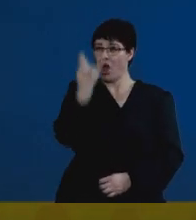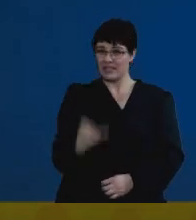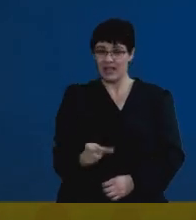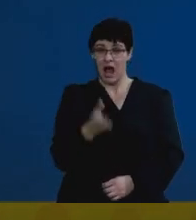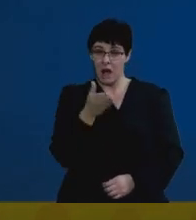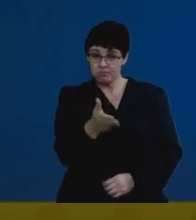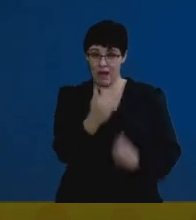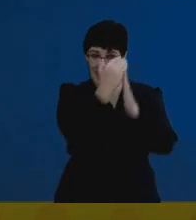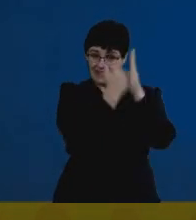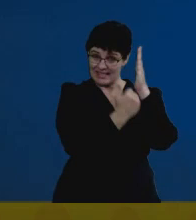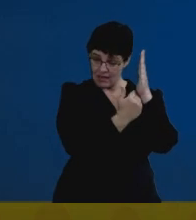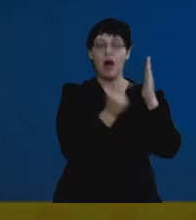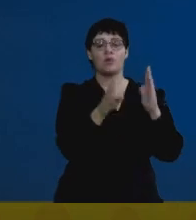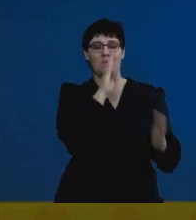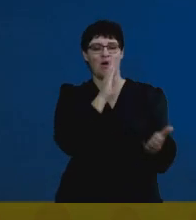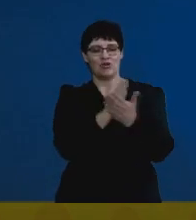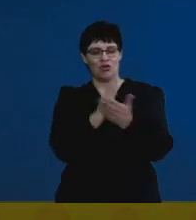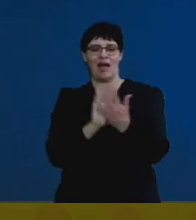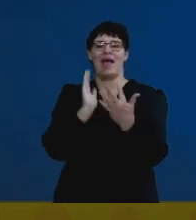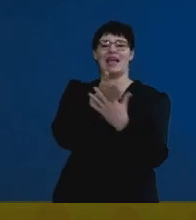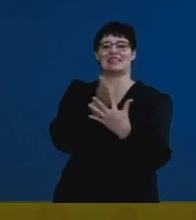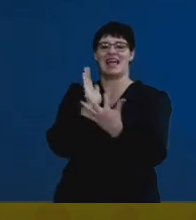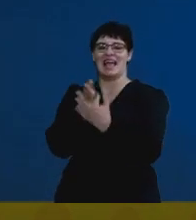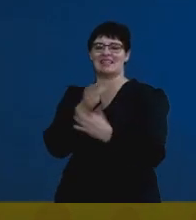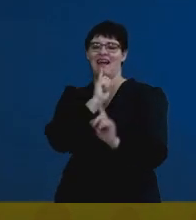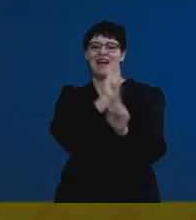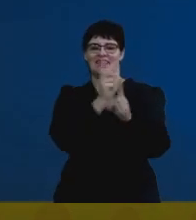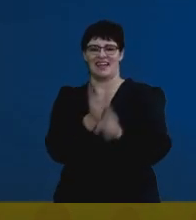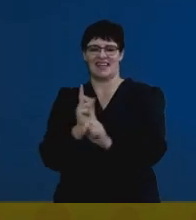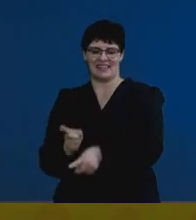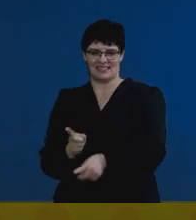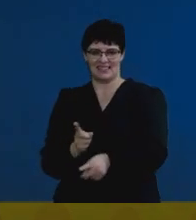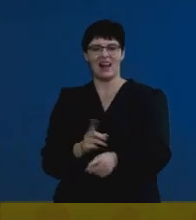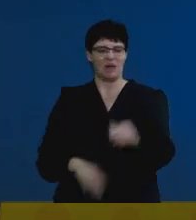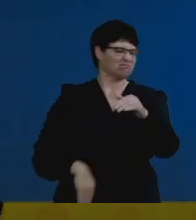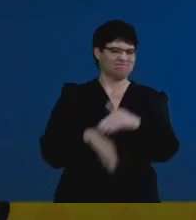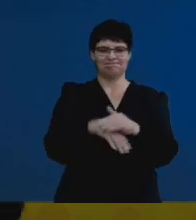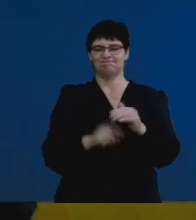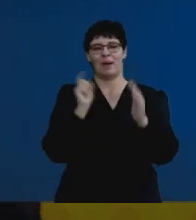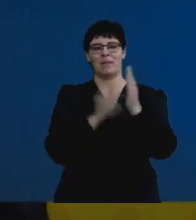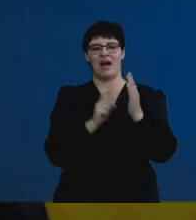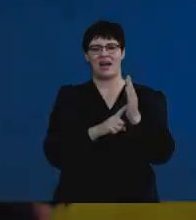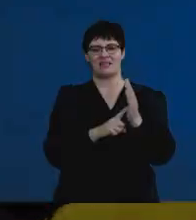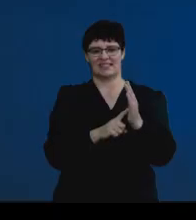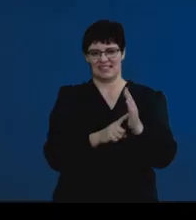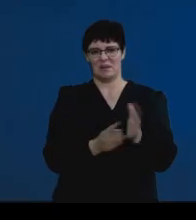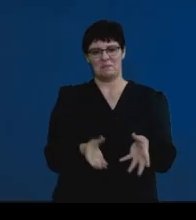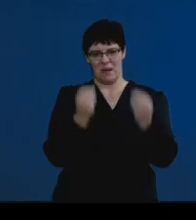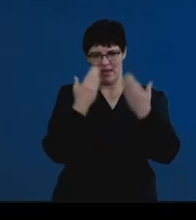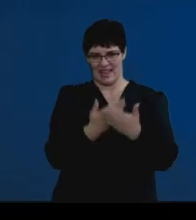ensures that you can access these questions easily and have maximum marks banked at the end.